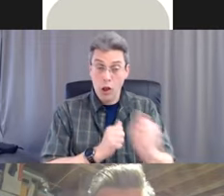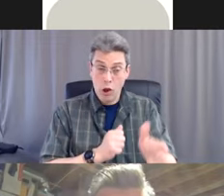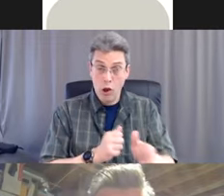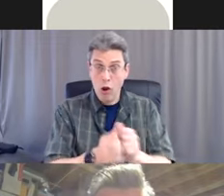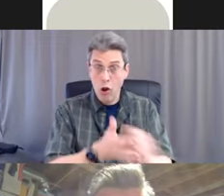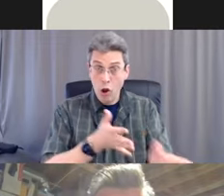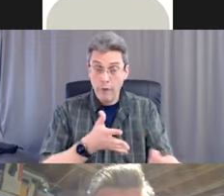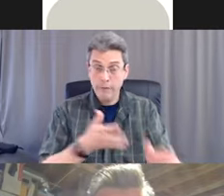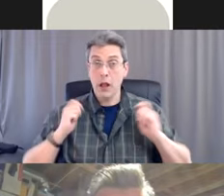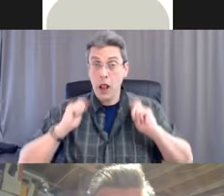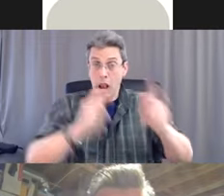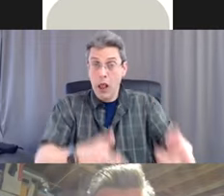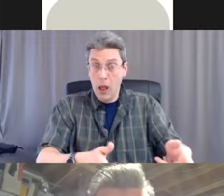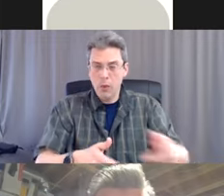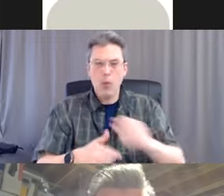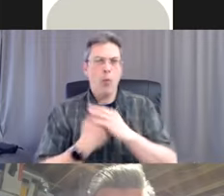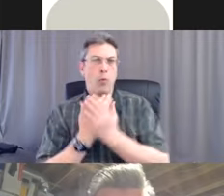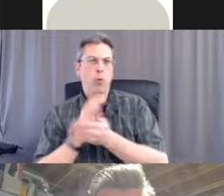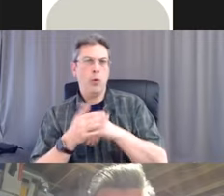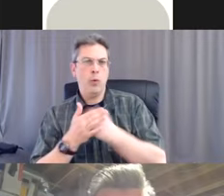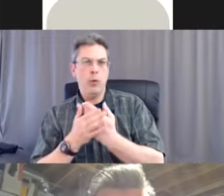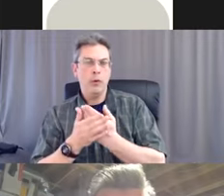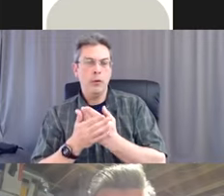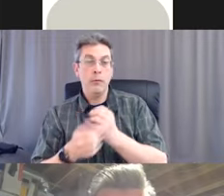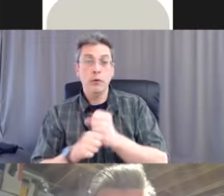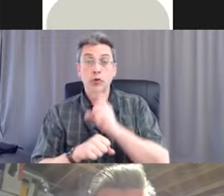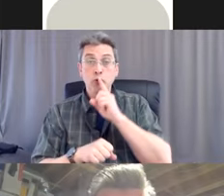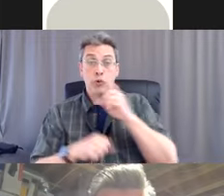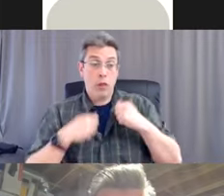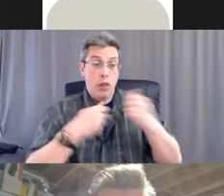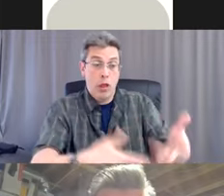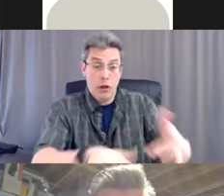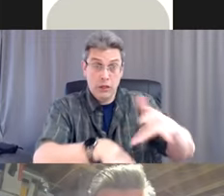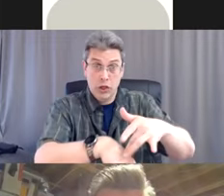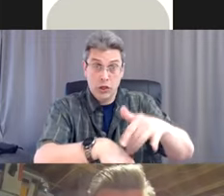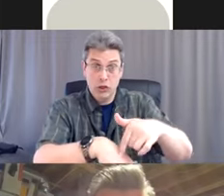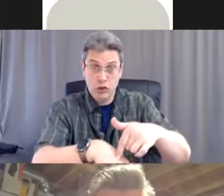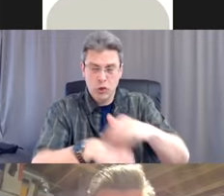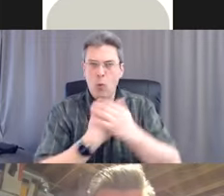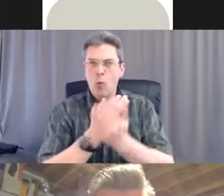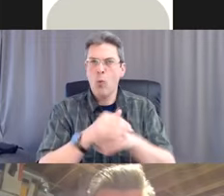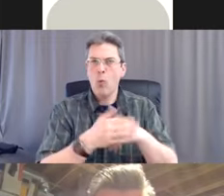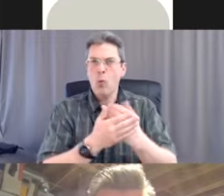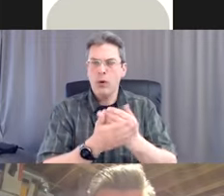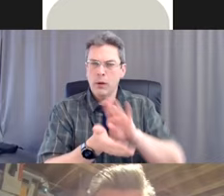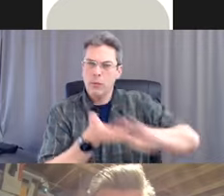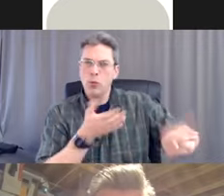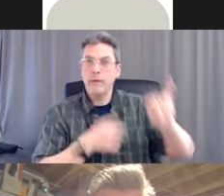gown and gloves to make sure that infectious agents are removed before you touch your face.